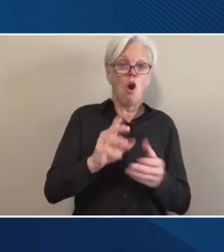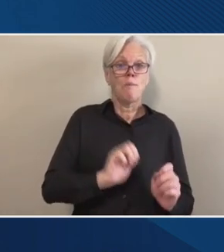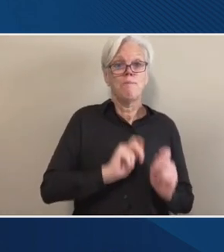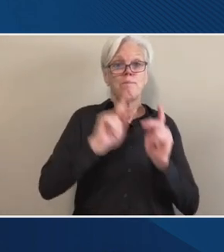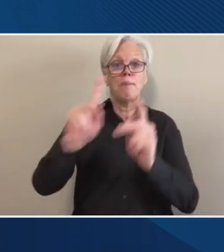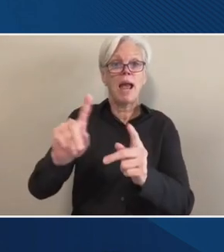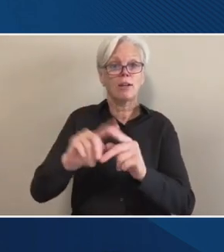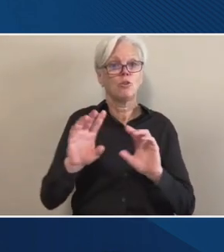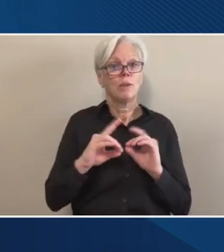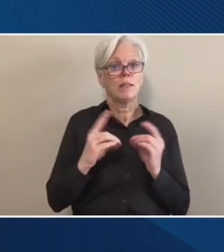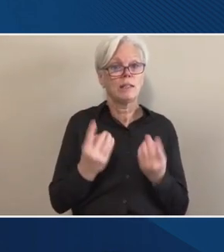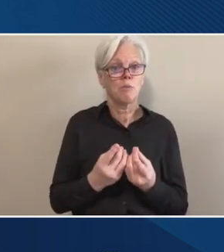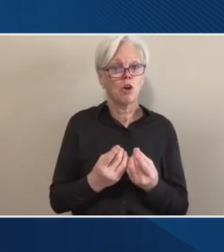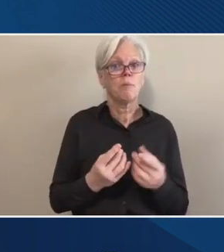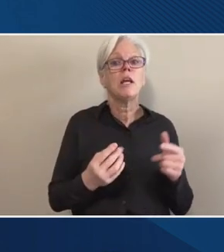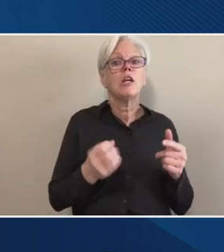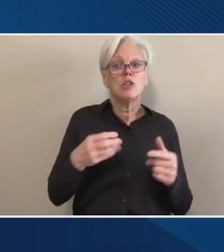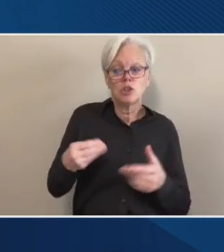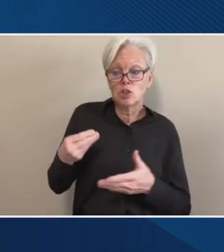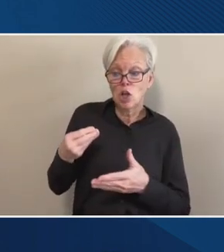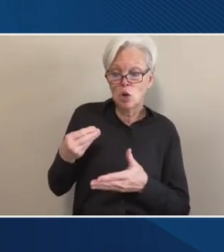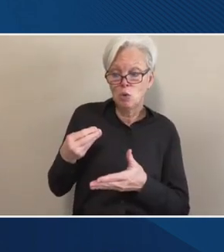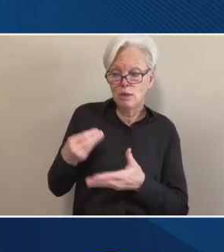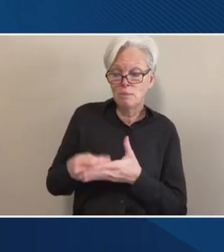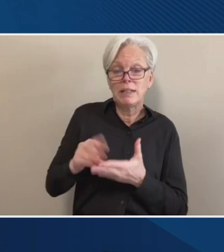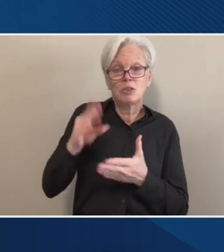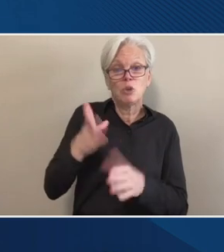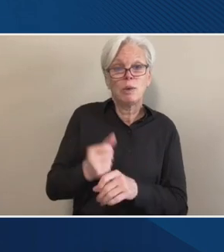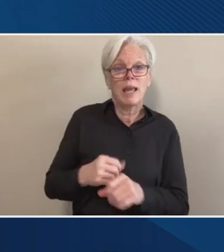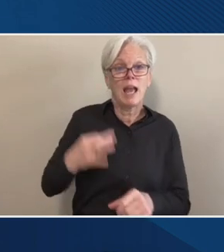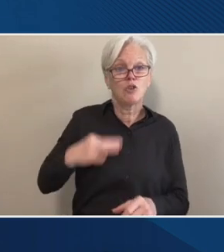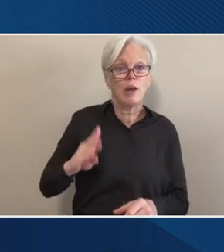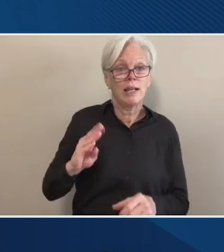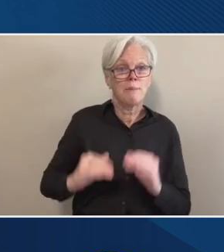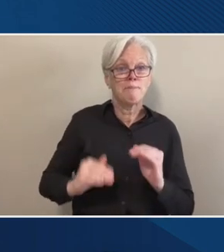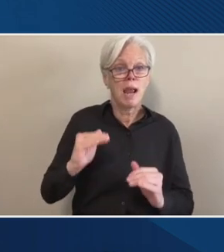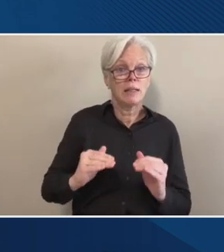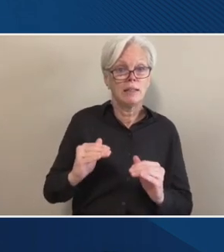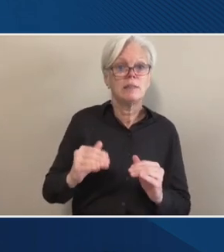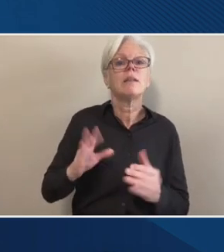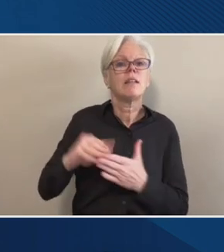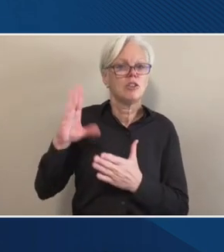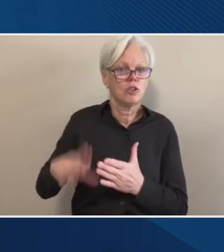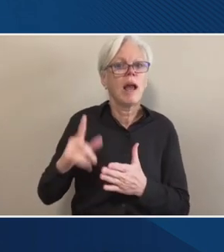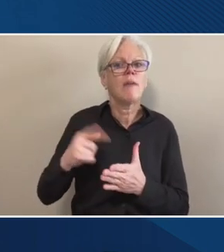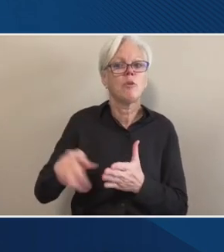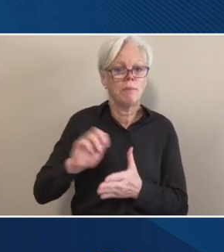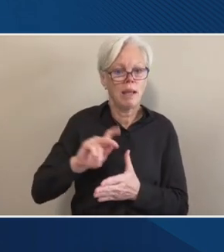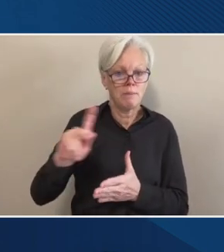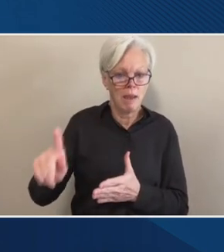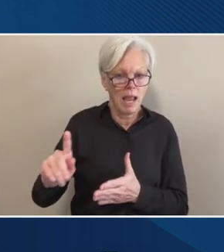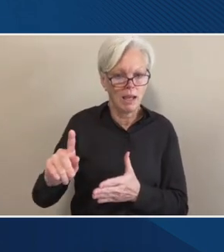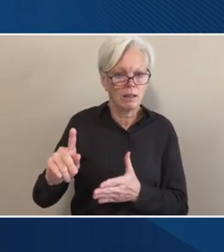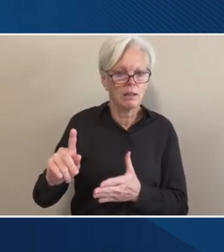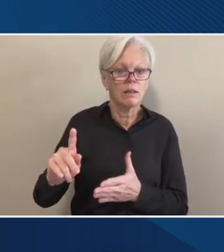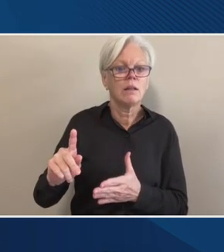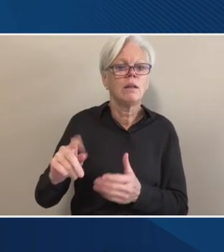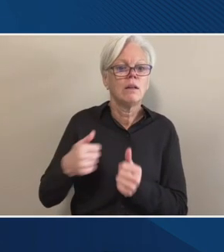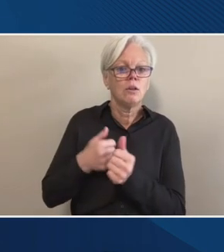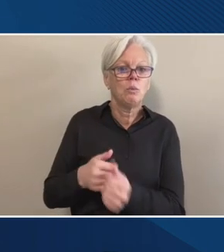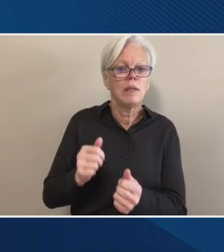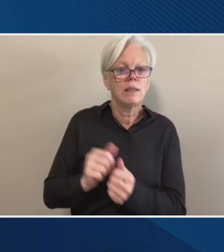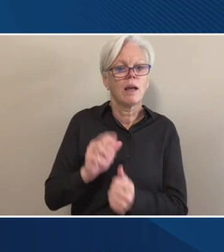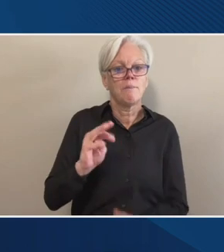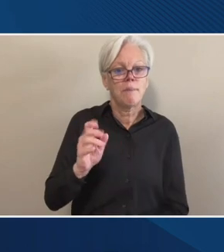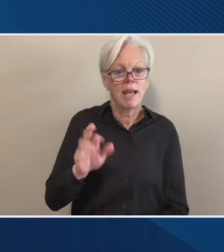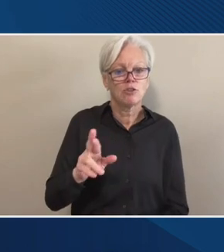portion that the student did get as a credit balance, uh, would be repaid by the student in accordance with the master promissory note. Just